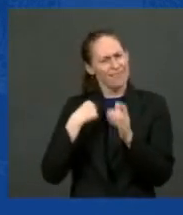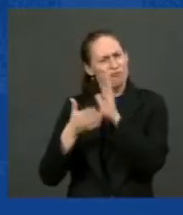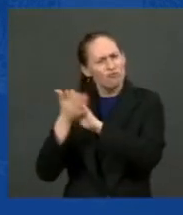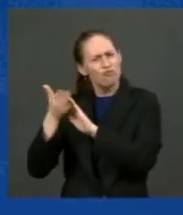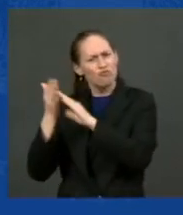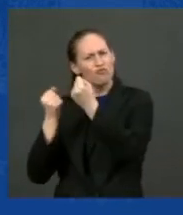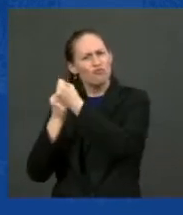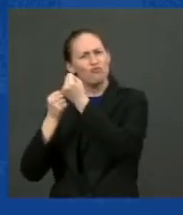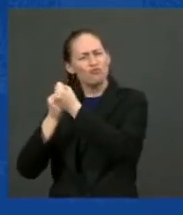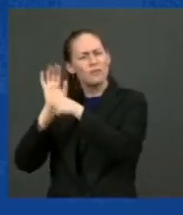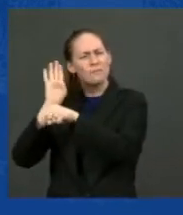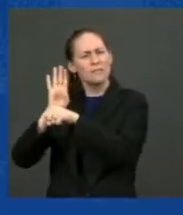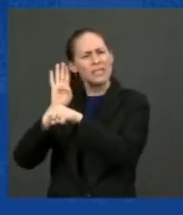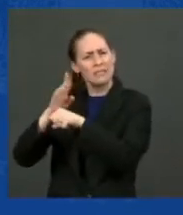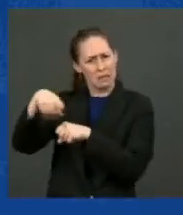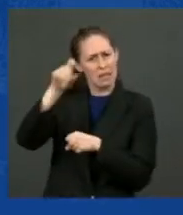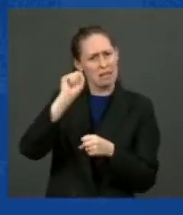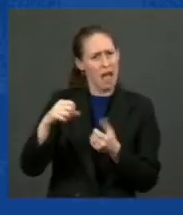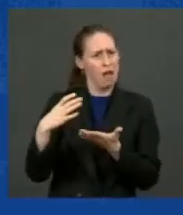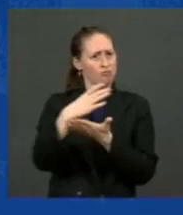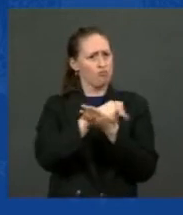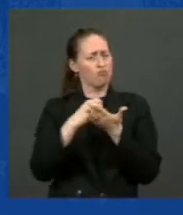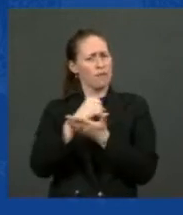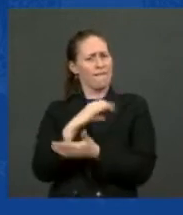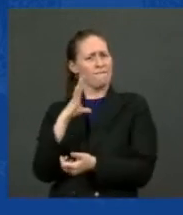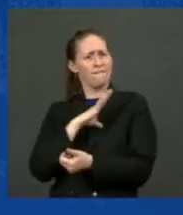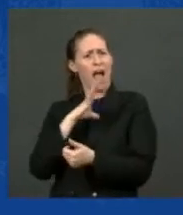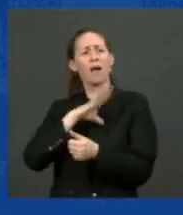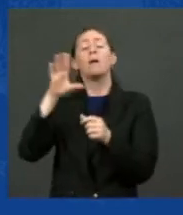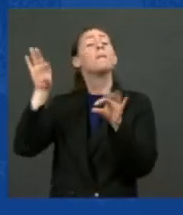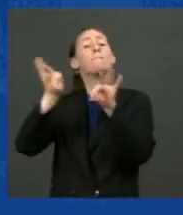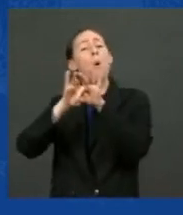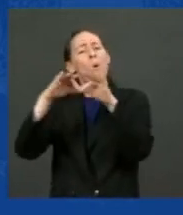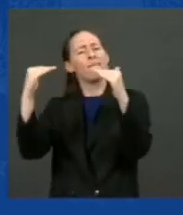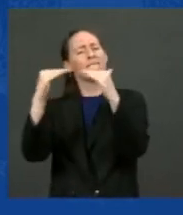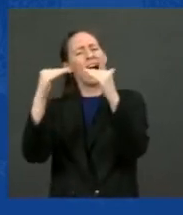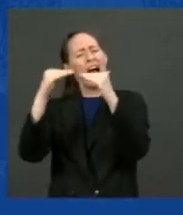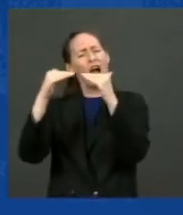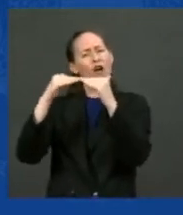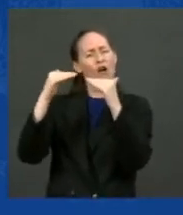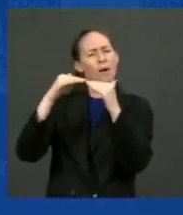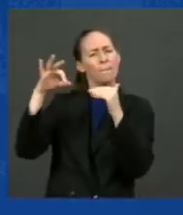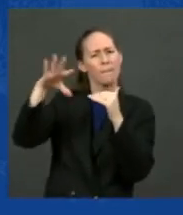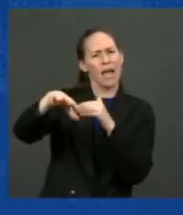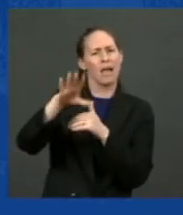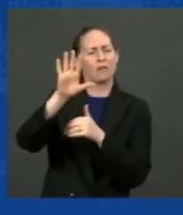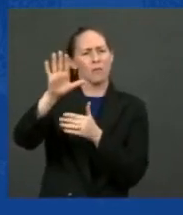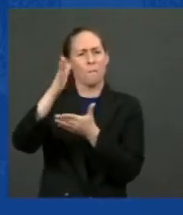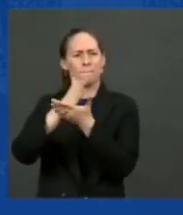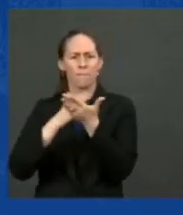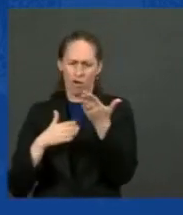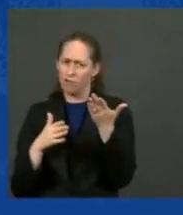make a lot of money in America, but just pay your fair share. Whoa. Pay your fair share.